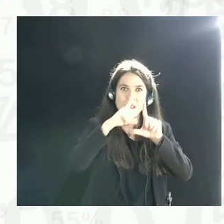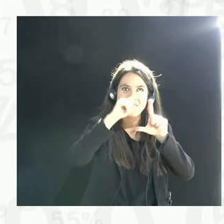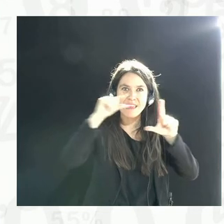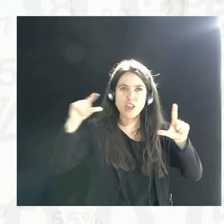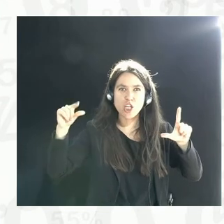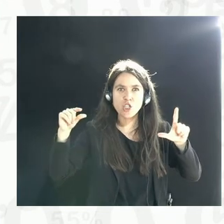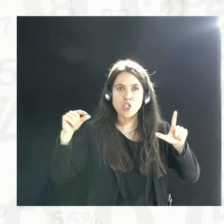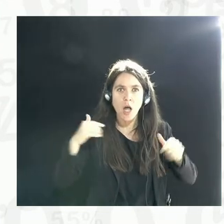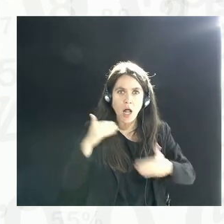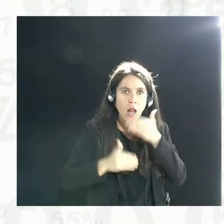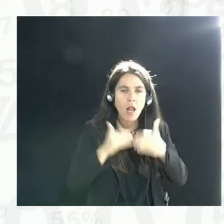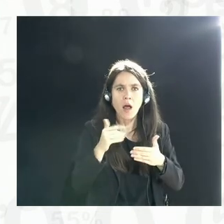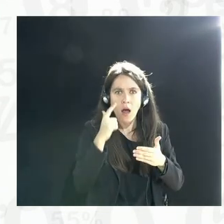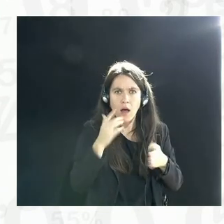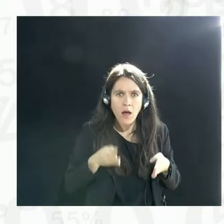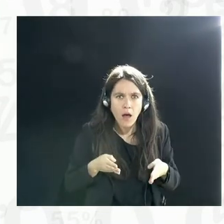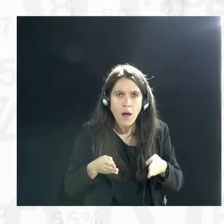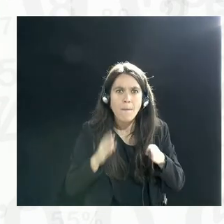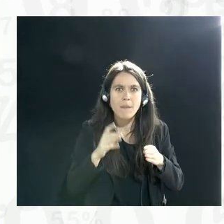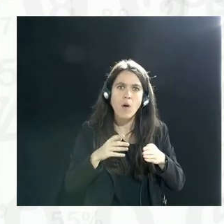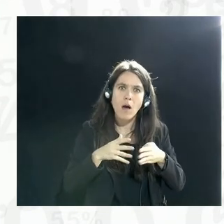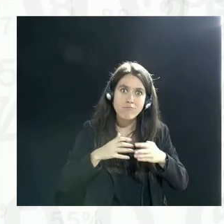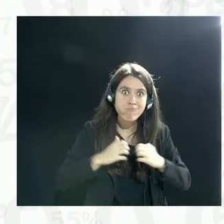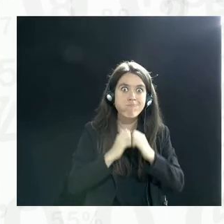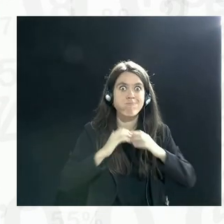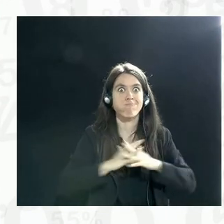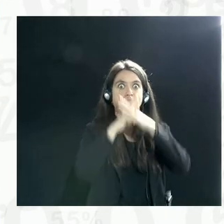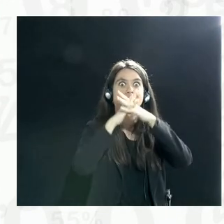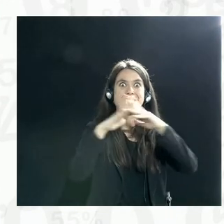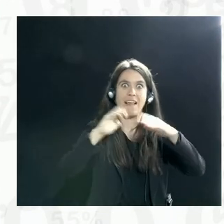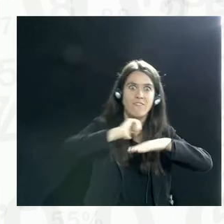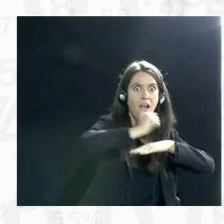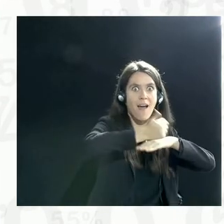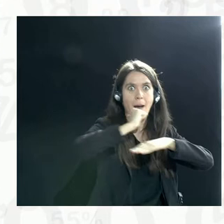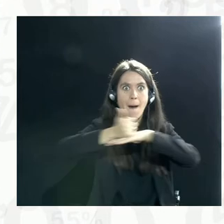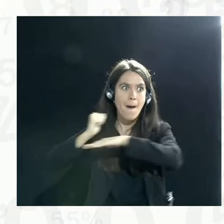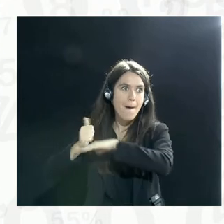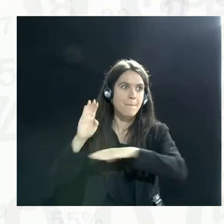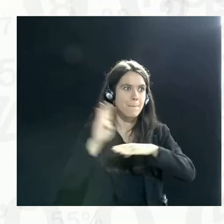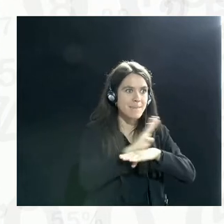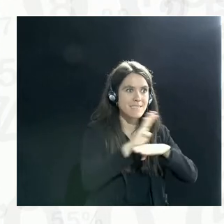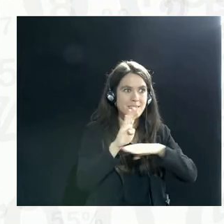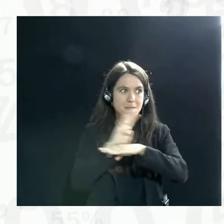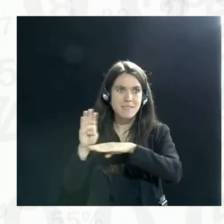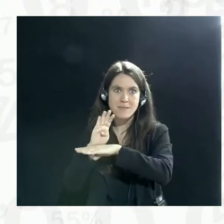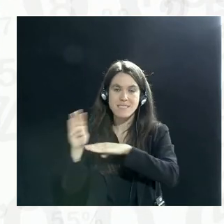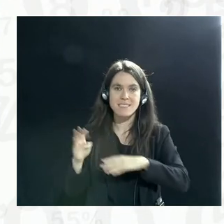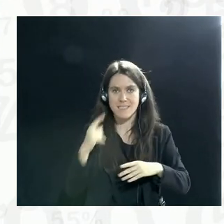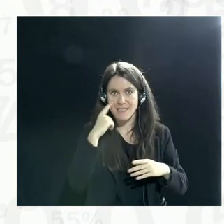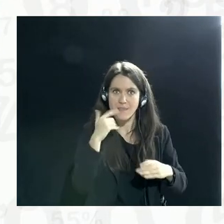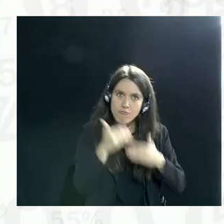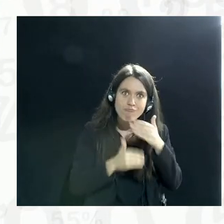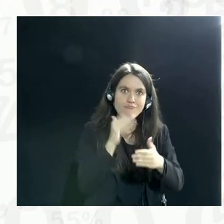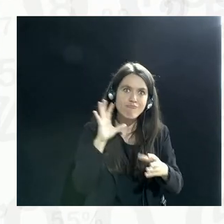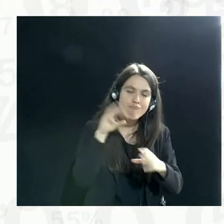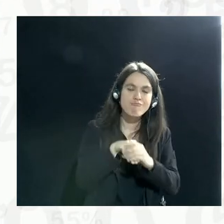opening up pathways for people to become entrepreneurs for the first time. It's lowering barriers to participate in markets